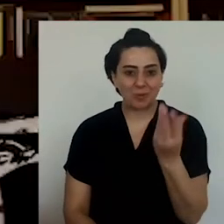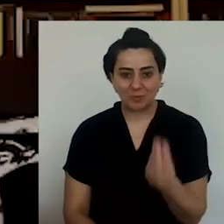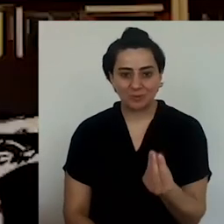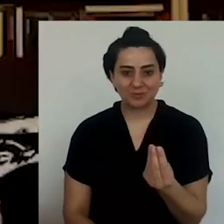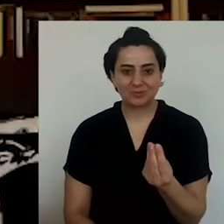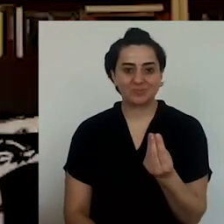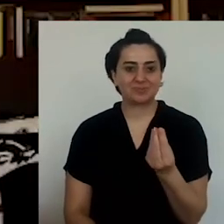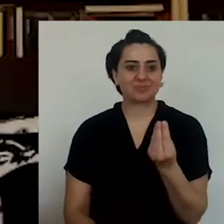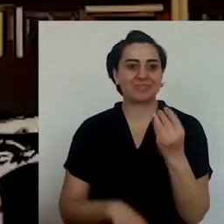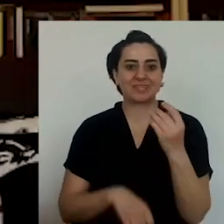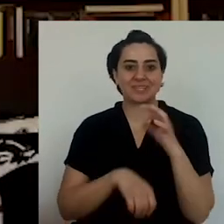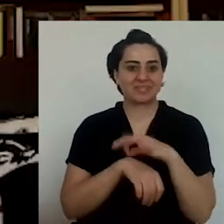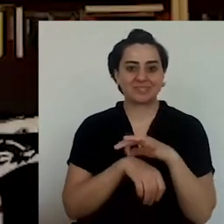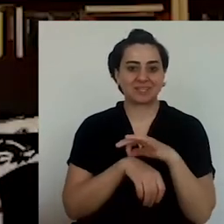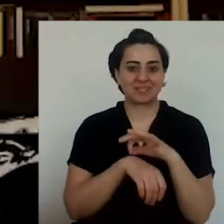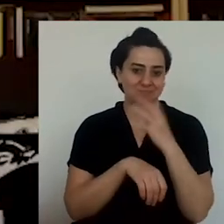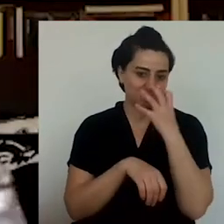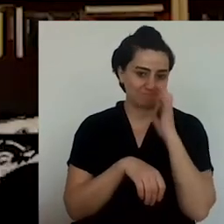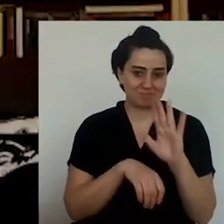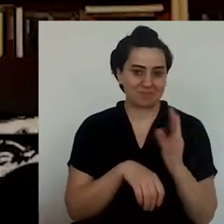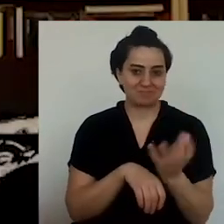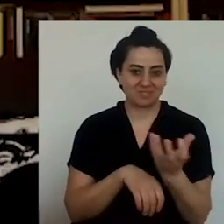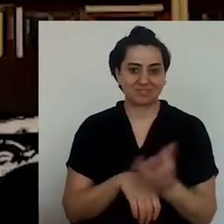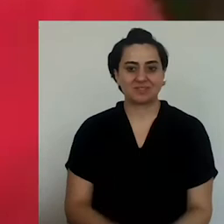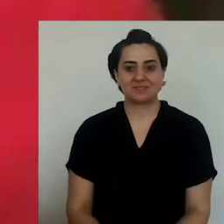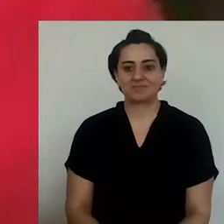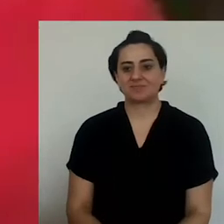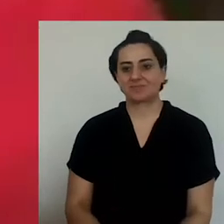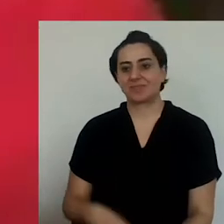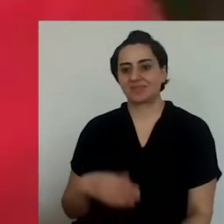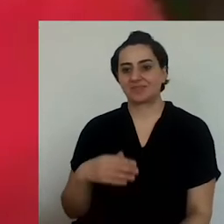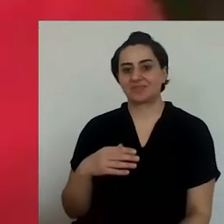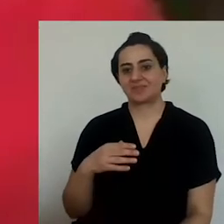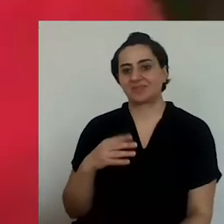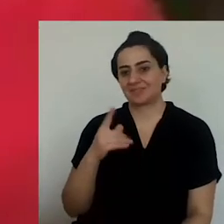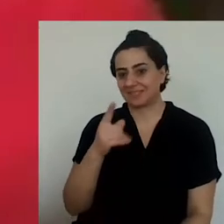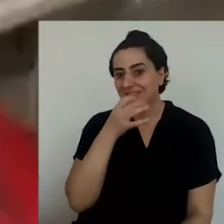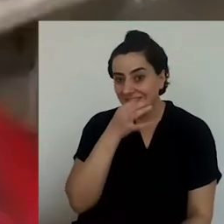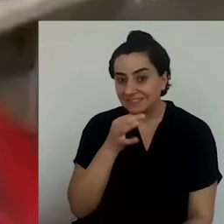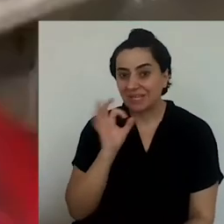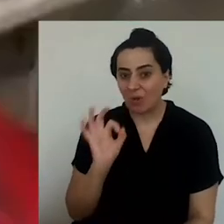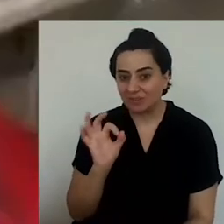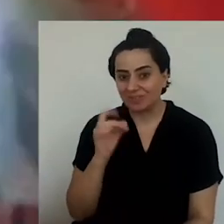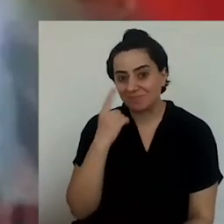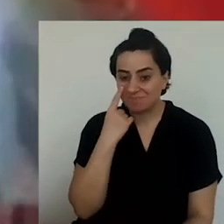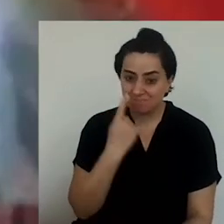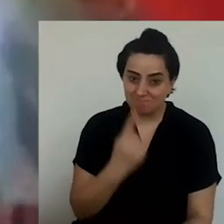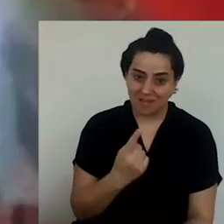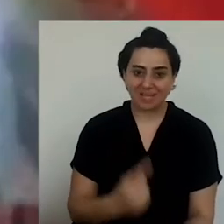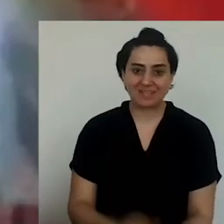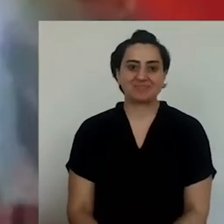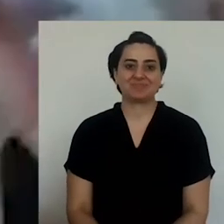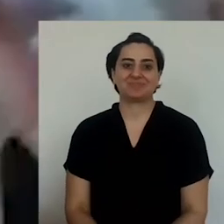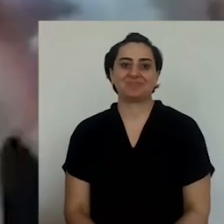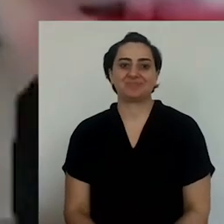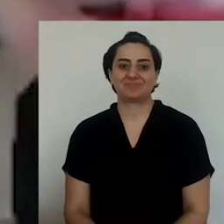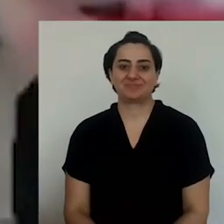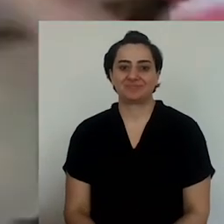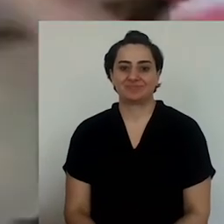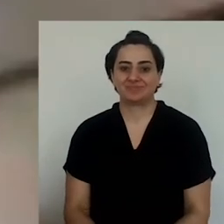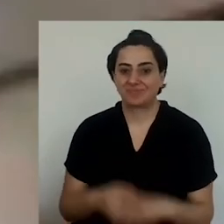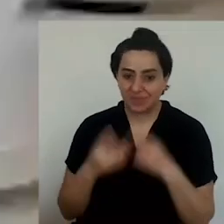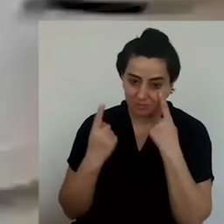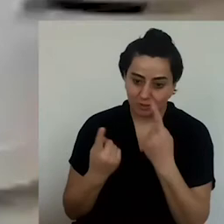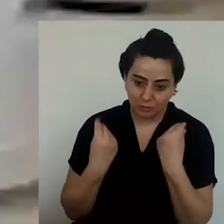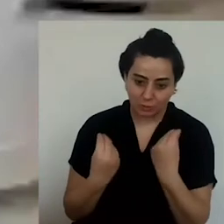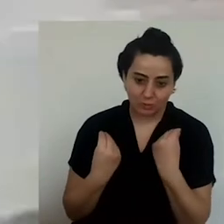you should eat too much obviously, showing my own stomach as well. So how are the fish